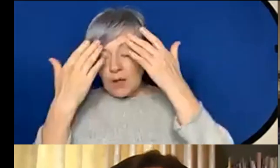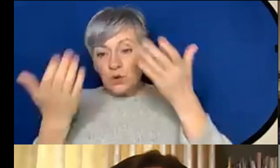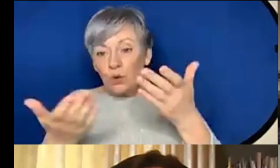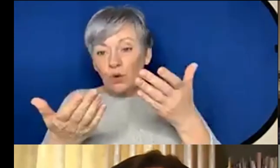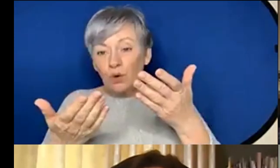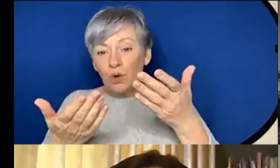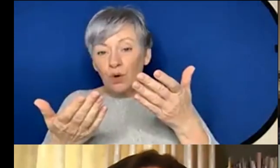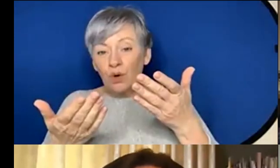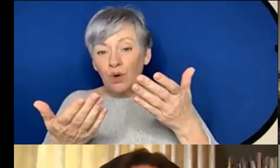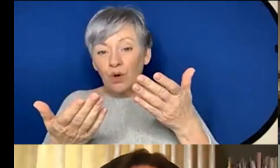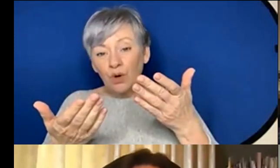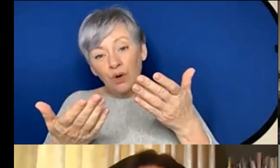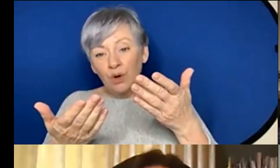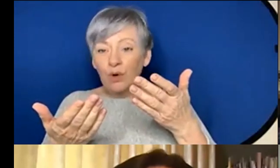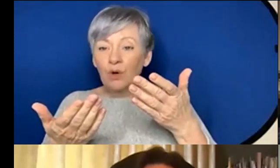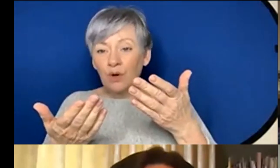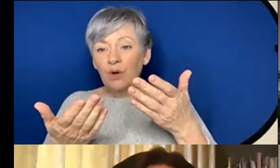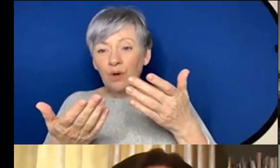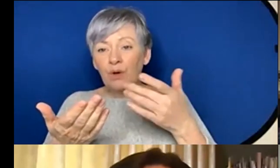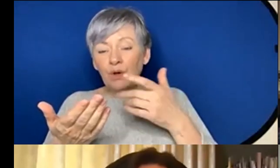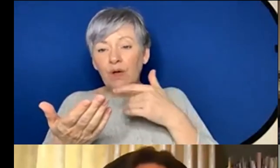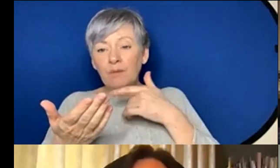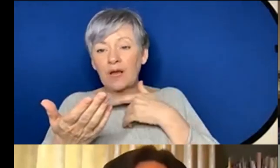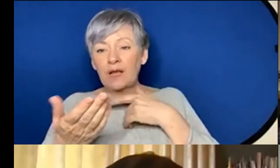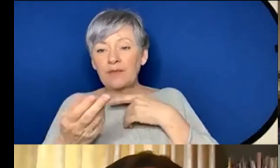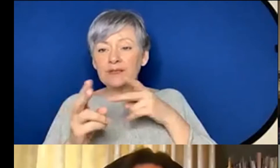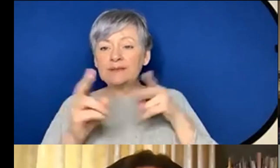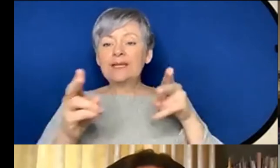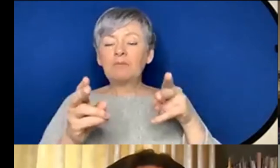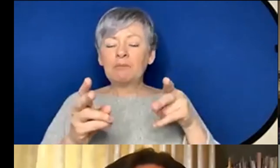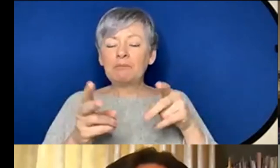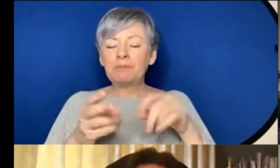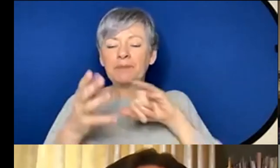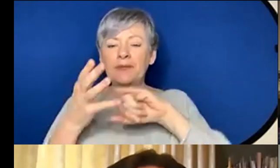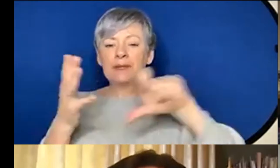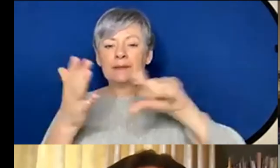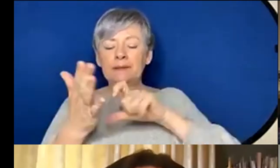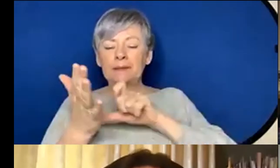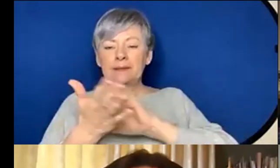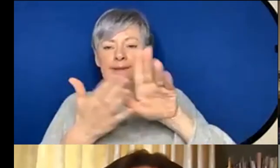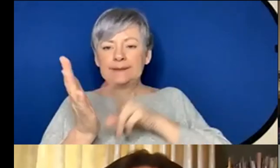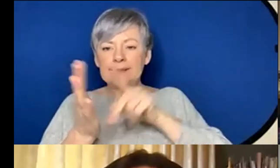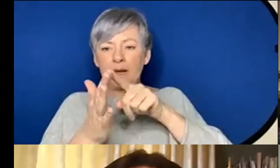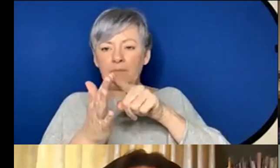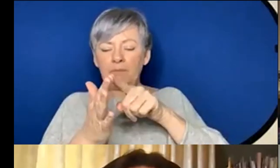if you just you want like a good show because I mean obviously the scheme obsession is going to get performed yes later on I mean that's a piece I kind of wrote I think